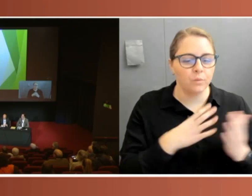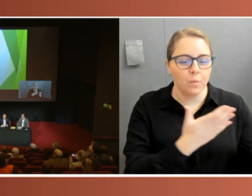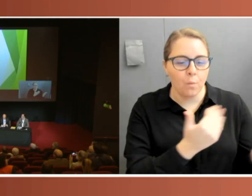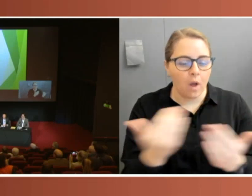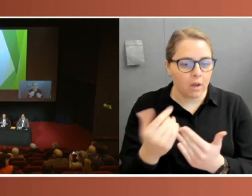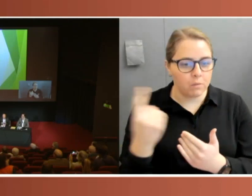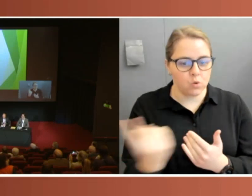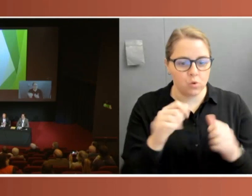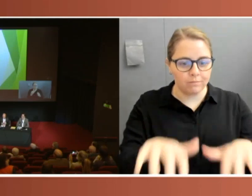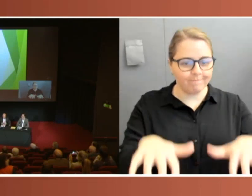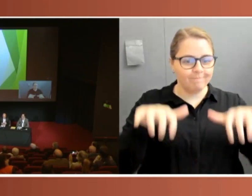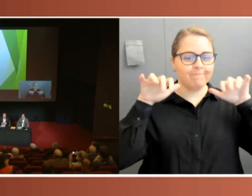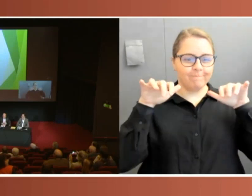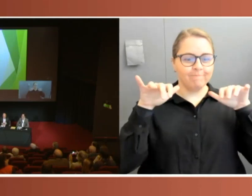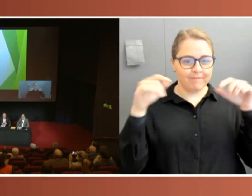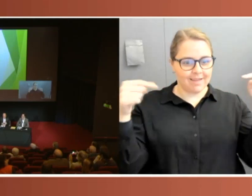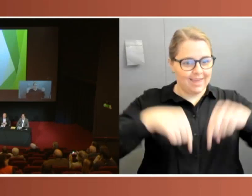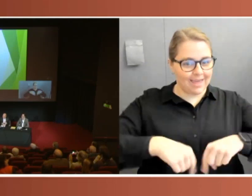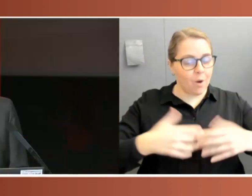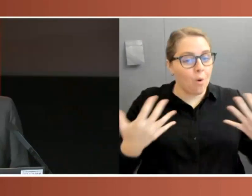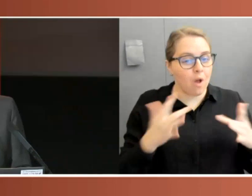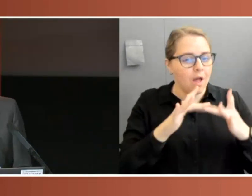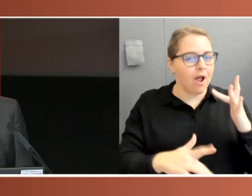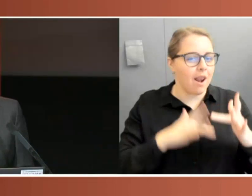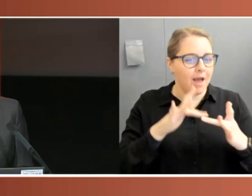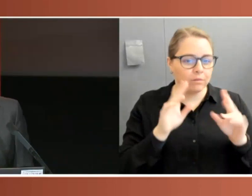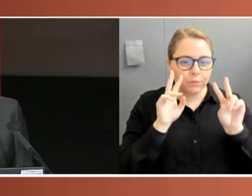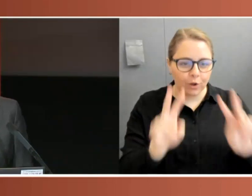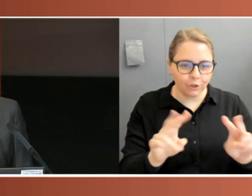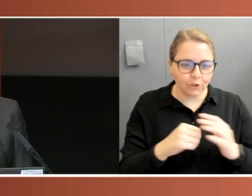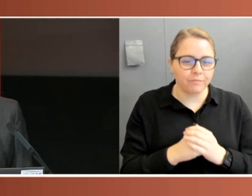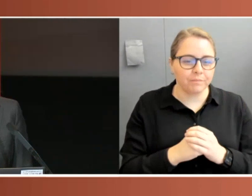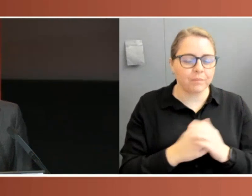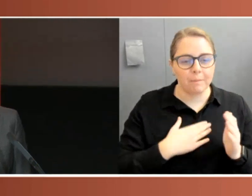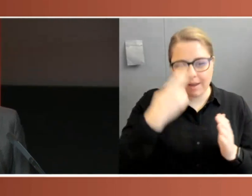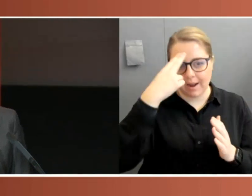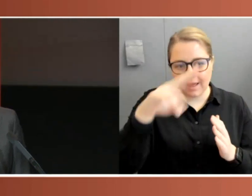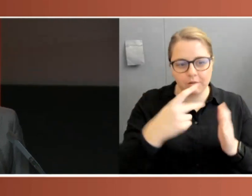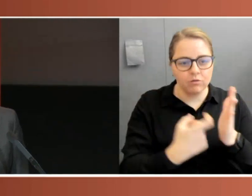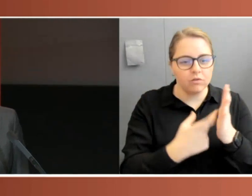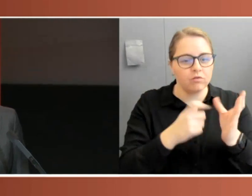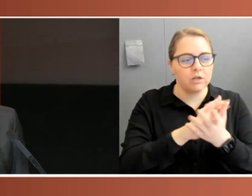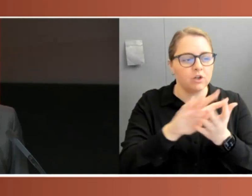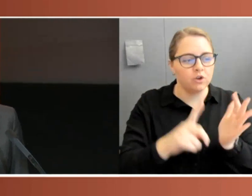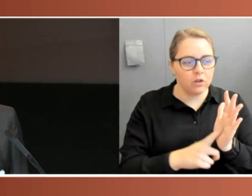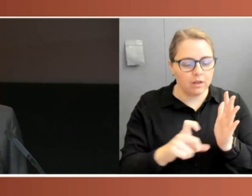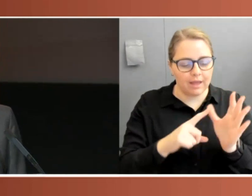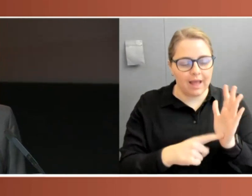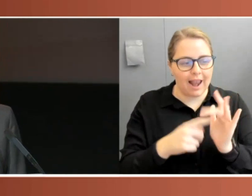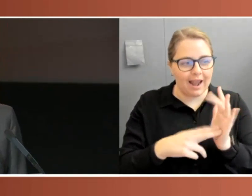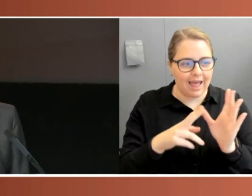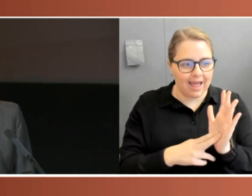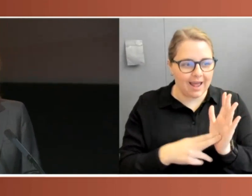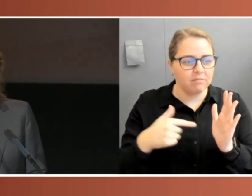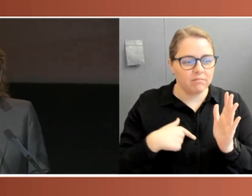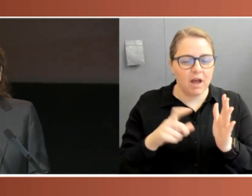and welcome also to our audience online. My name is Rachel Callanan, I'm the Clerk Assistant Procedure here with the Department of the